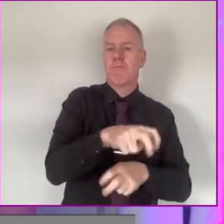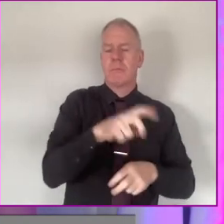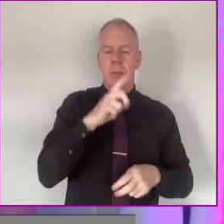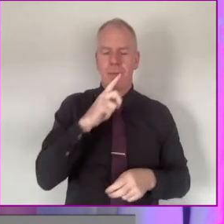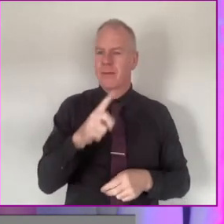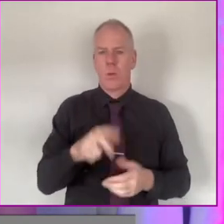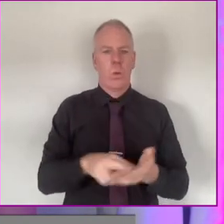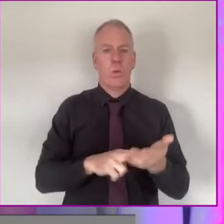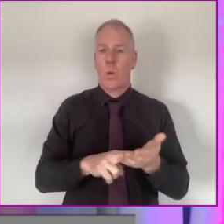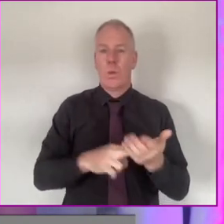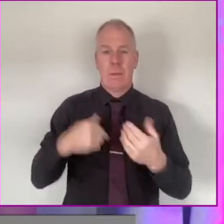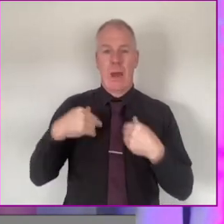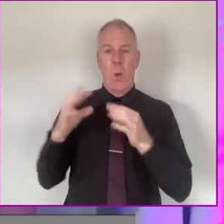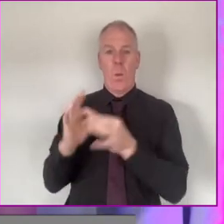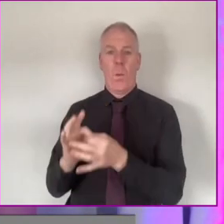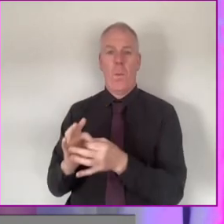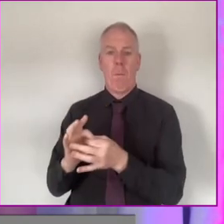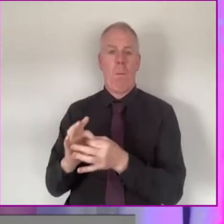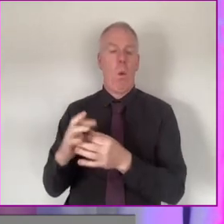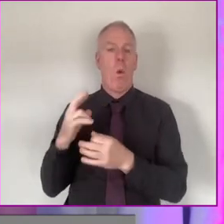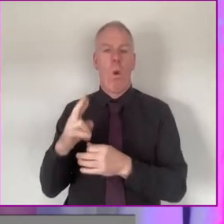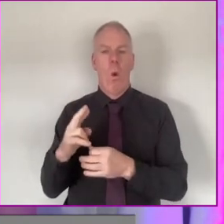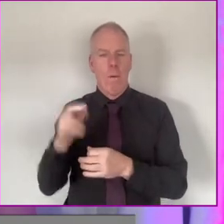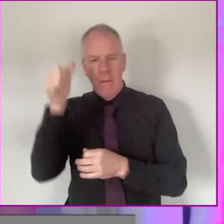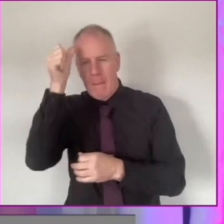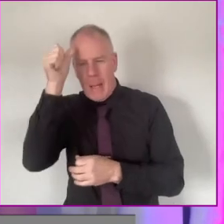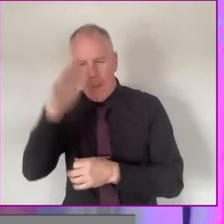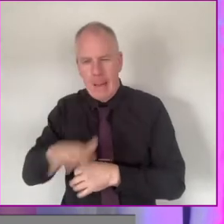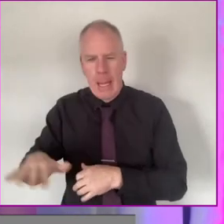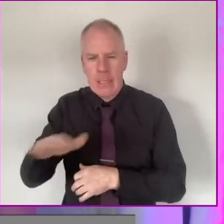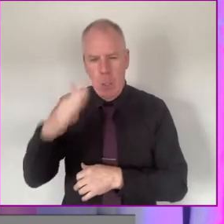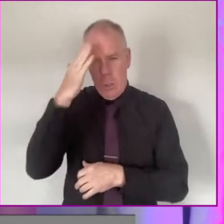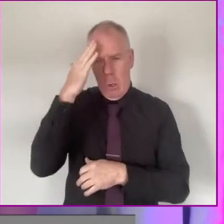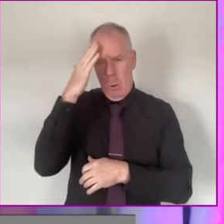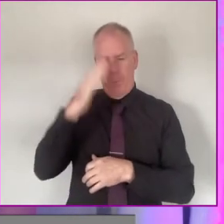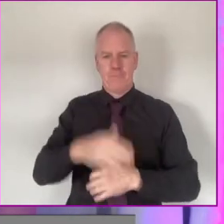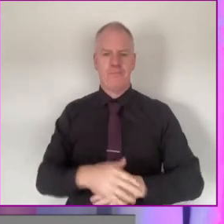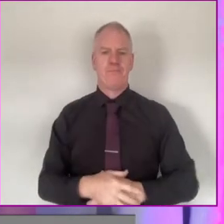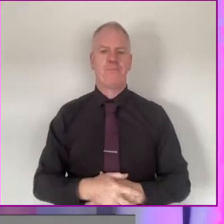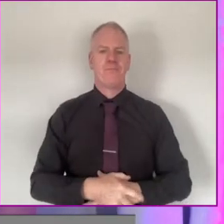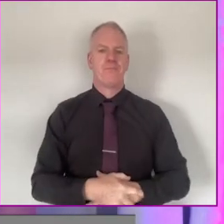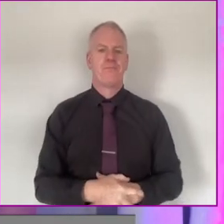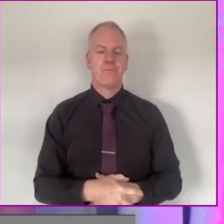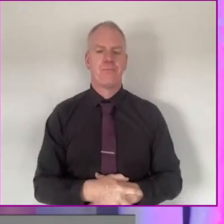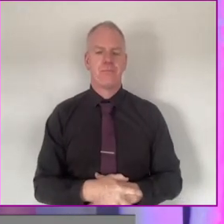out and about, but I don't use it around the house or when I'm in a familiar setting.